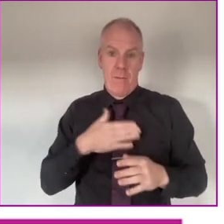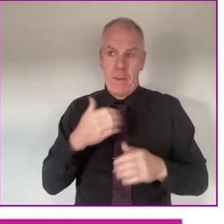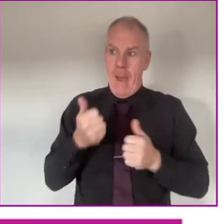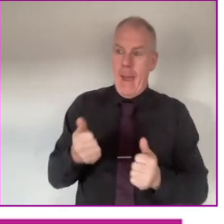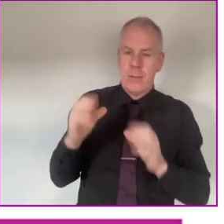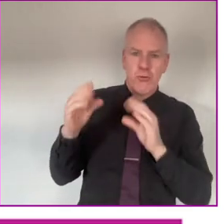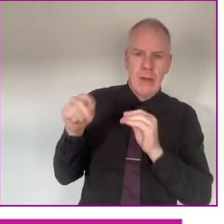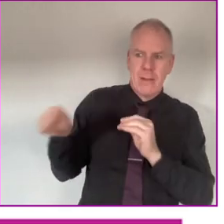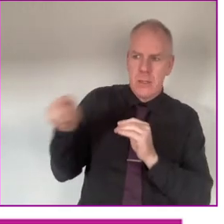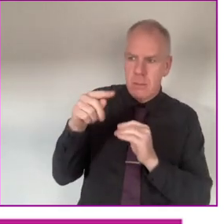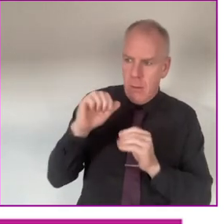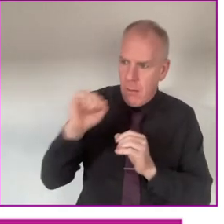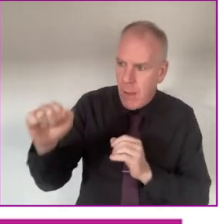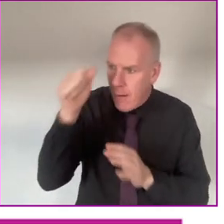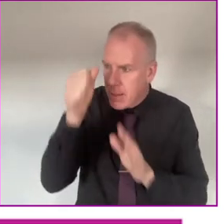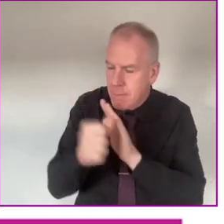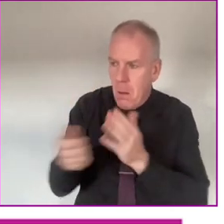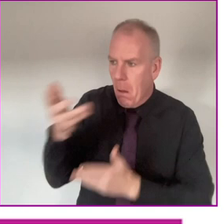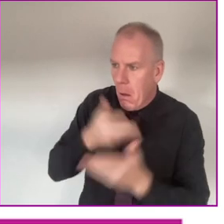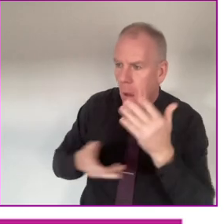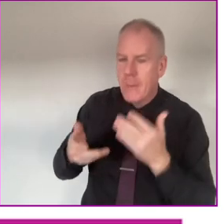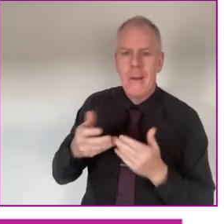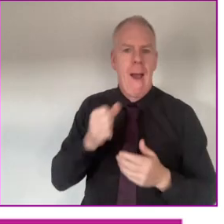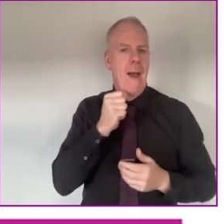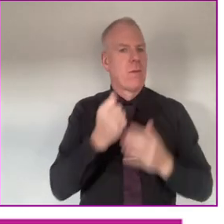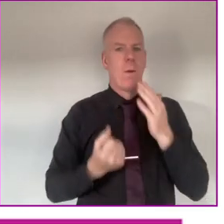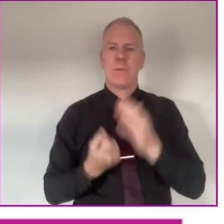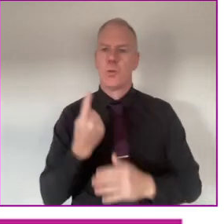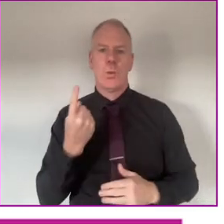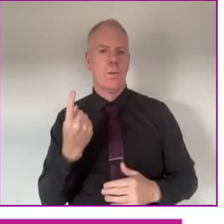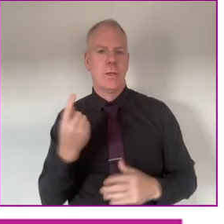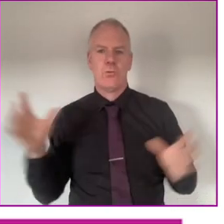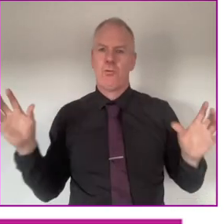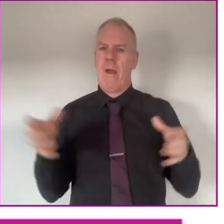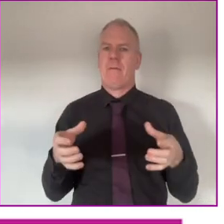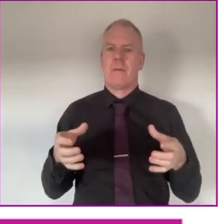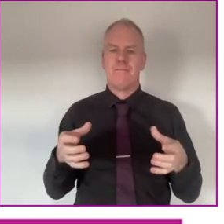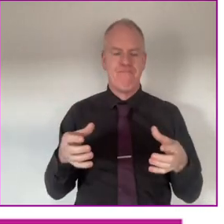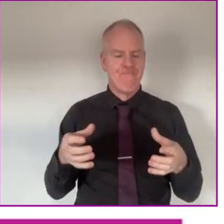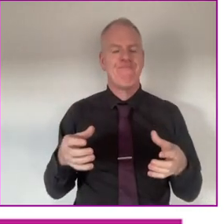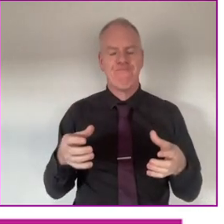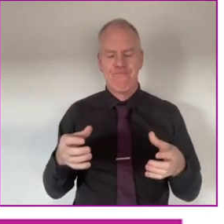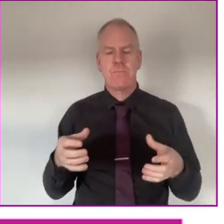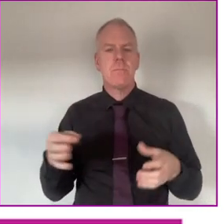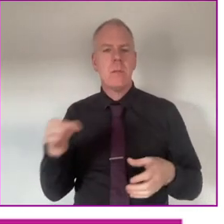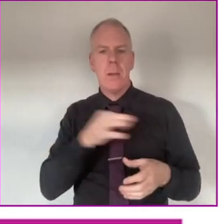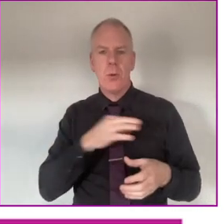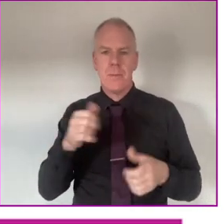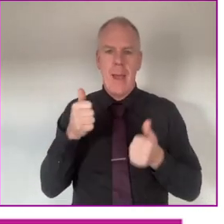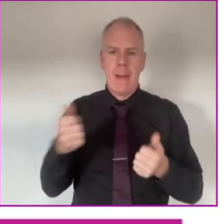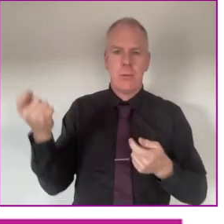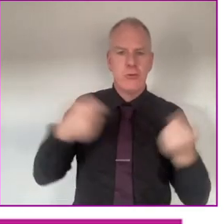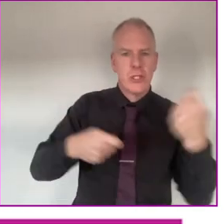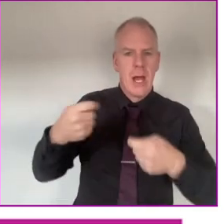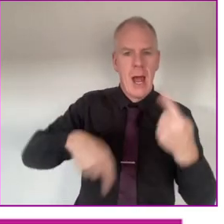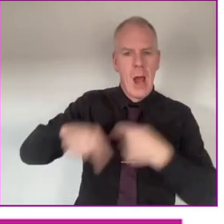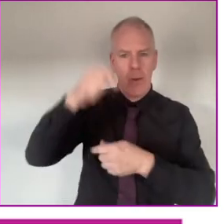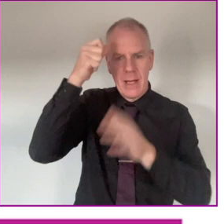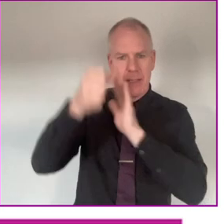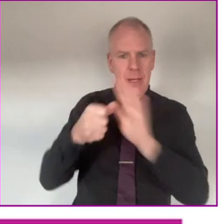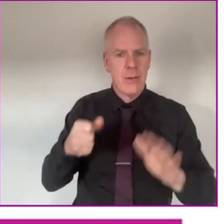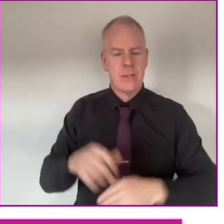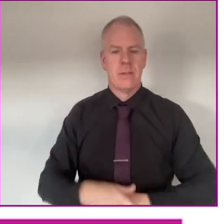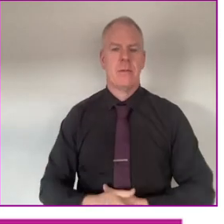I'd love to have chats with them to see what it's been like for them, but we don't have that opportunity to come together. I think it would be really good to share our